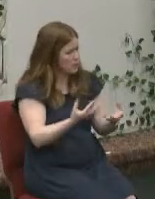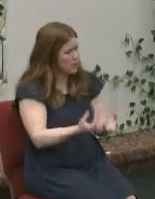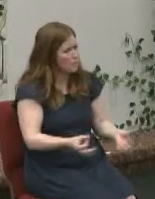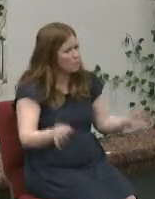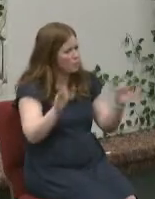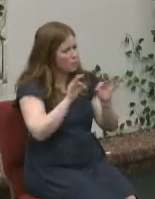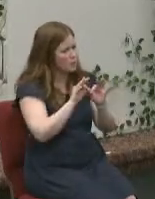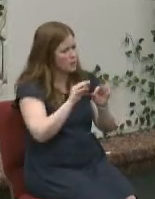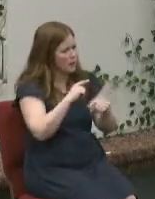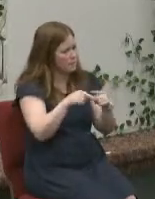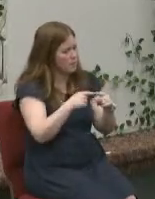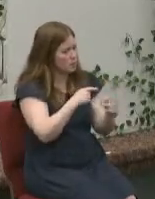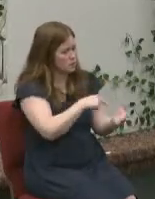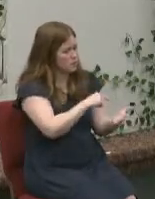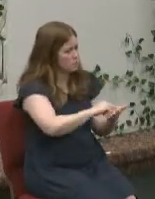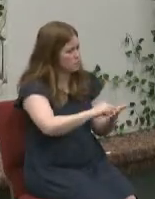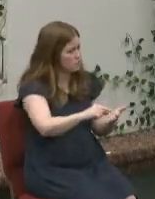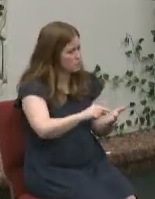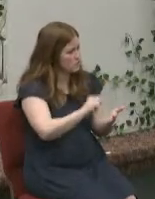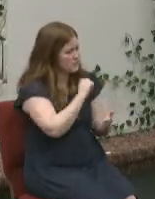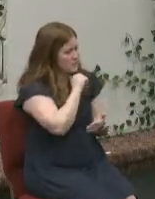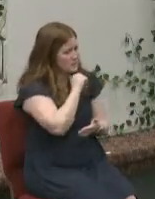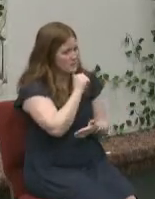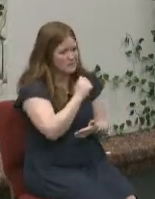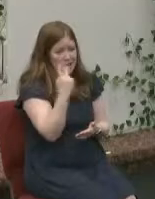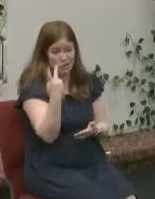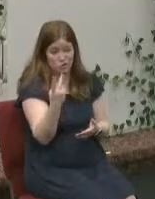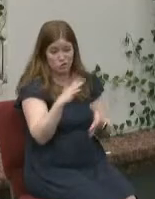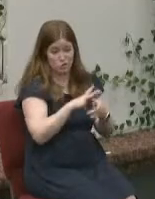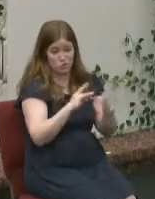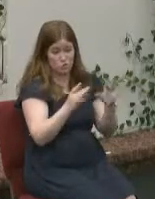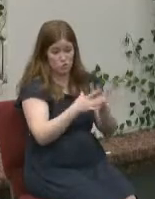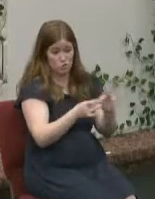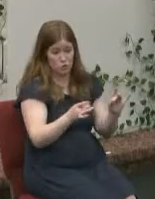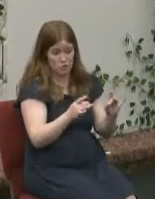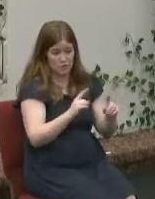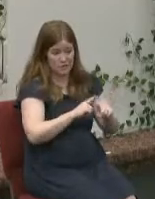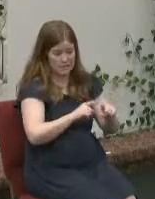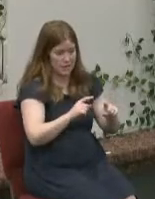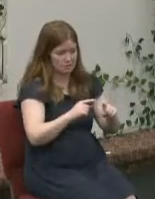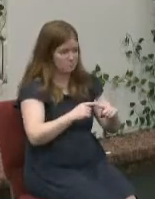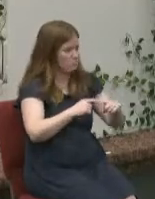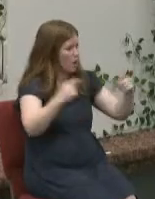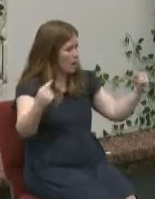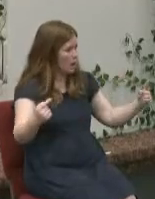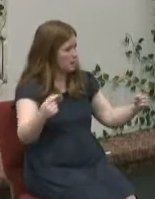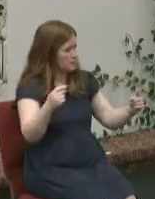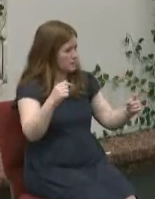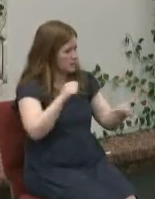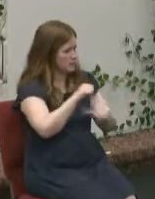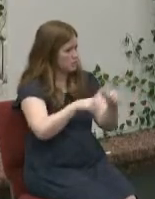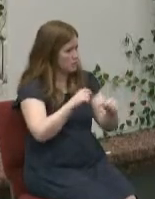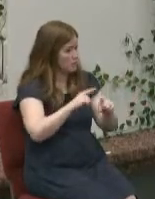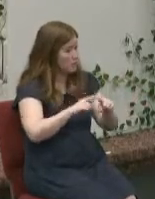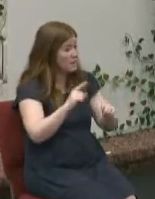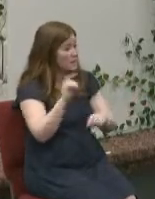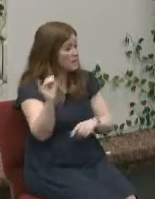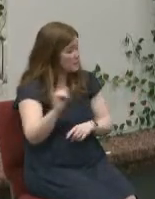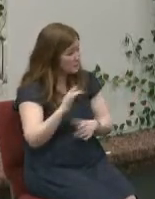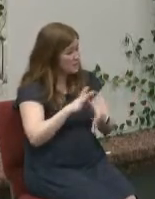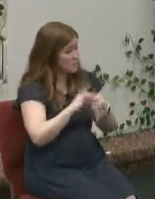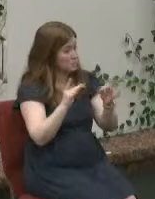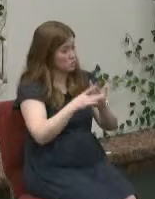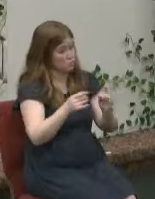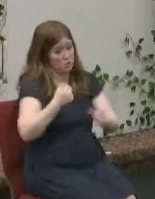it's not two stories that are different from one another it is the same story the